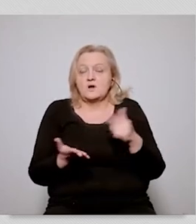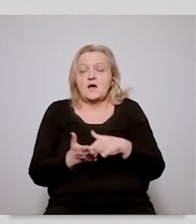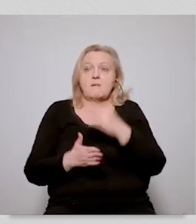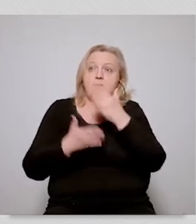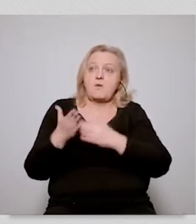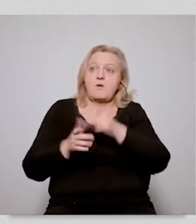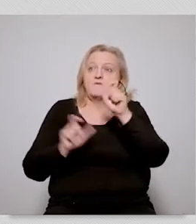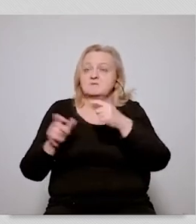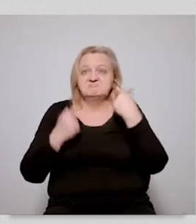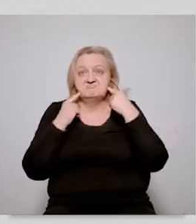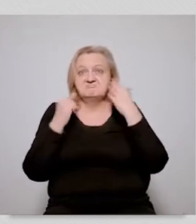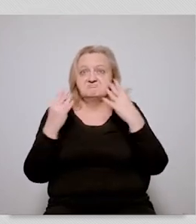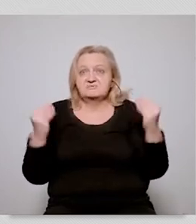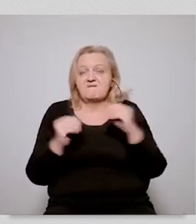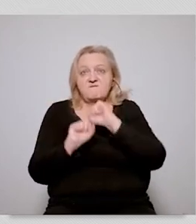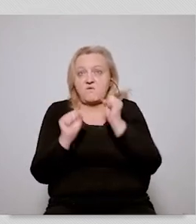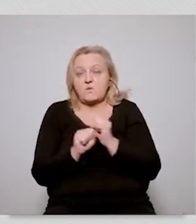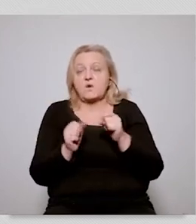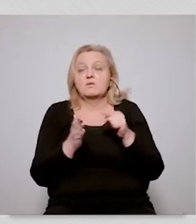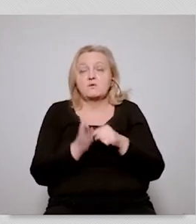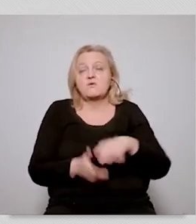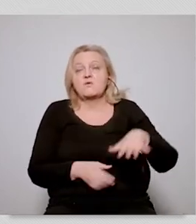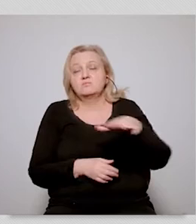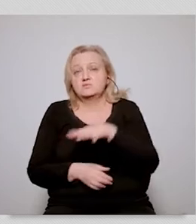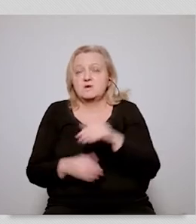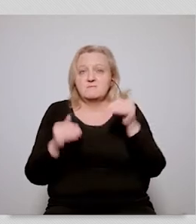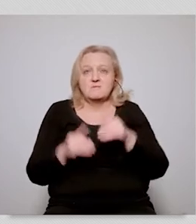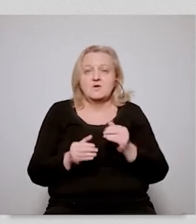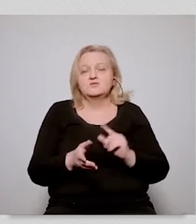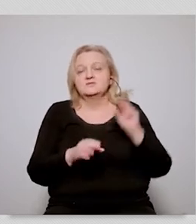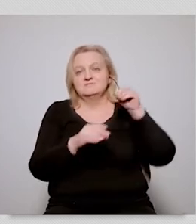one year ago what the green deal was what the european green deal was